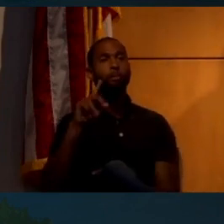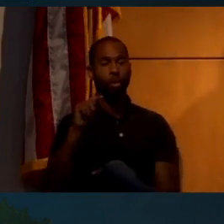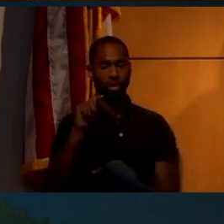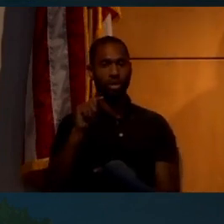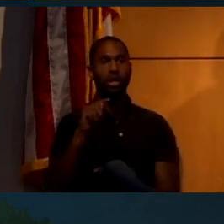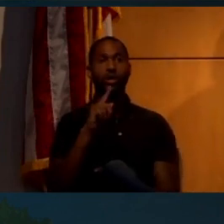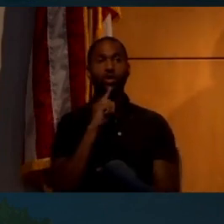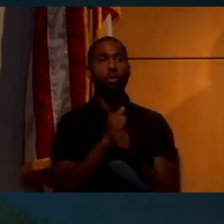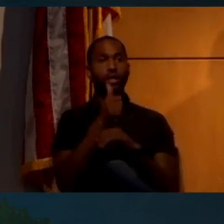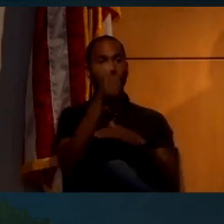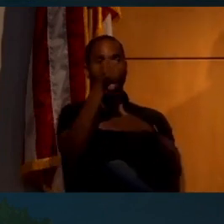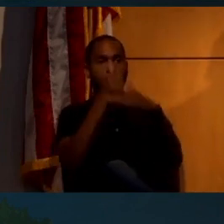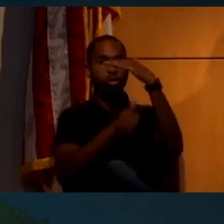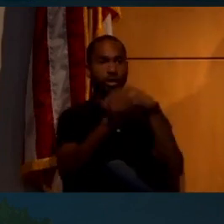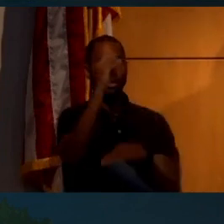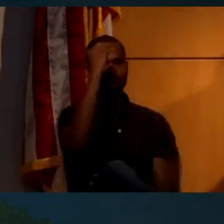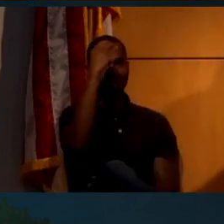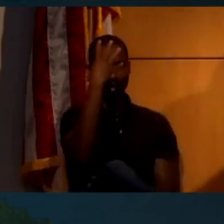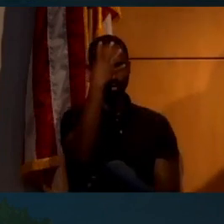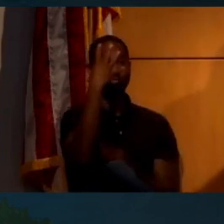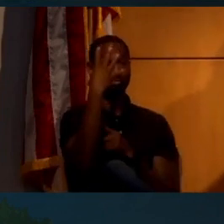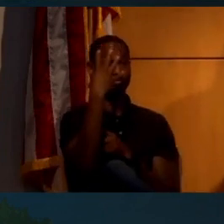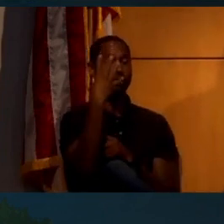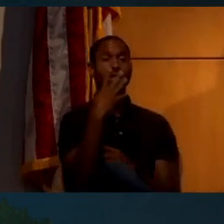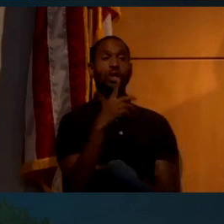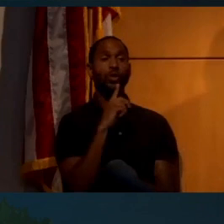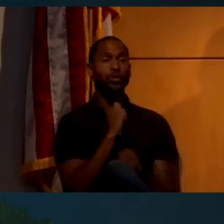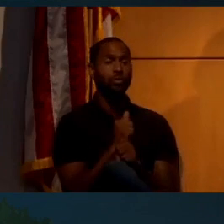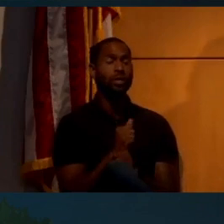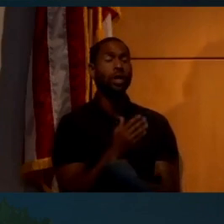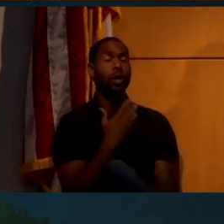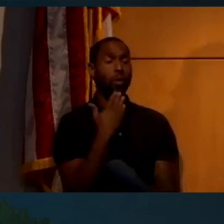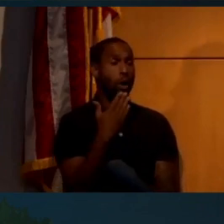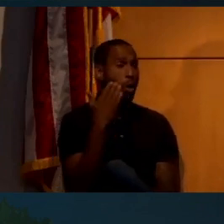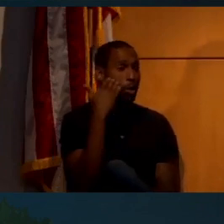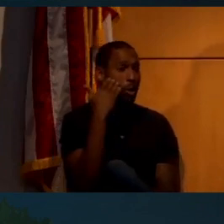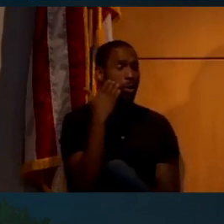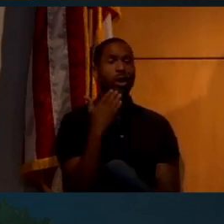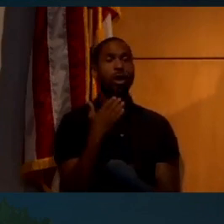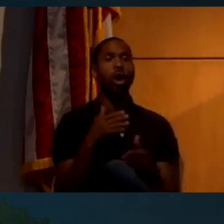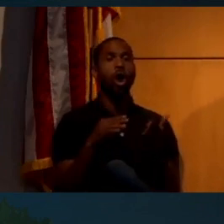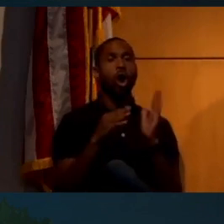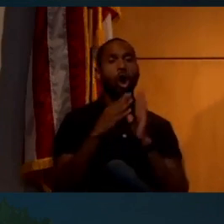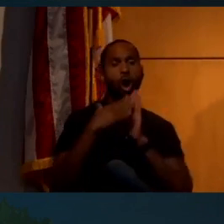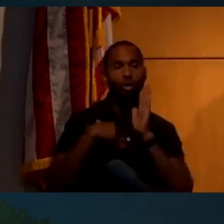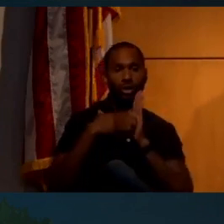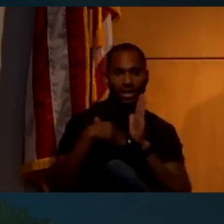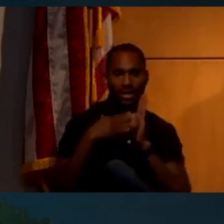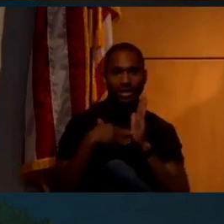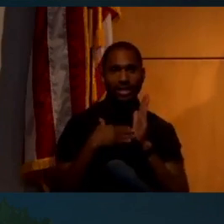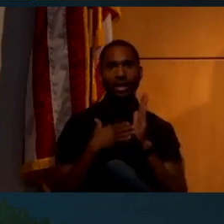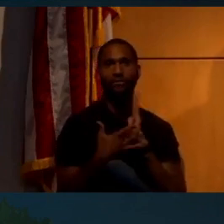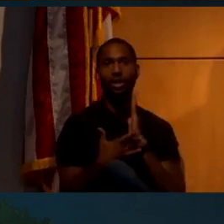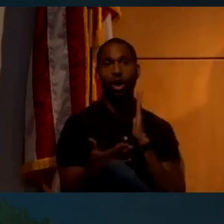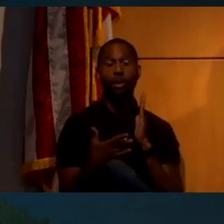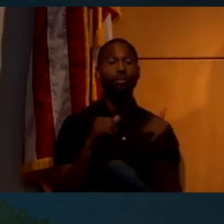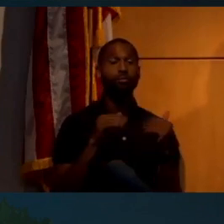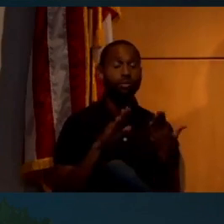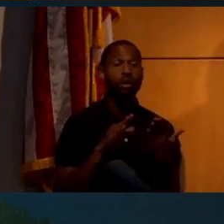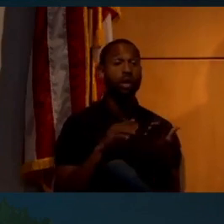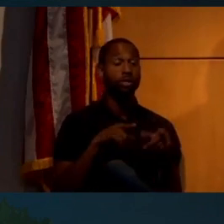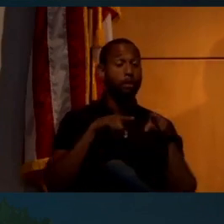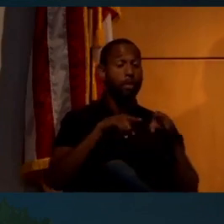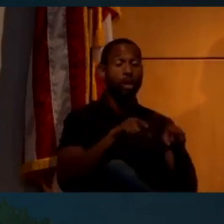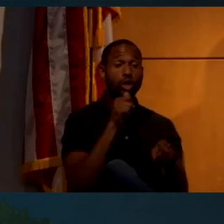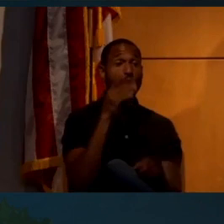directly underneath the sun. This is a well-known artistic phenomenon where parallel lines don't look